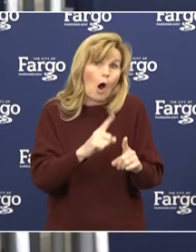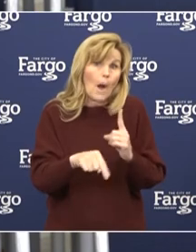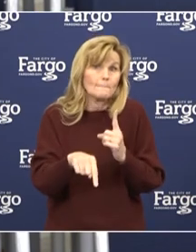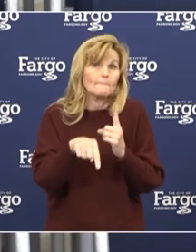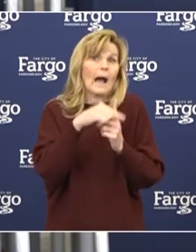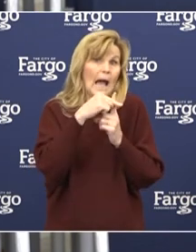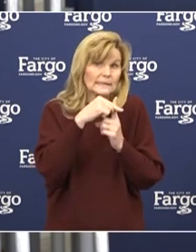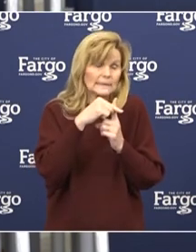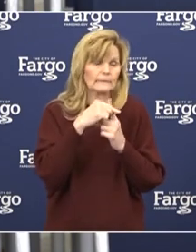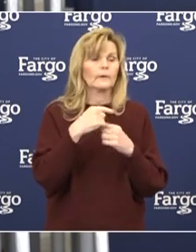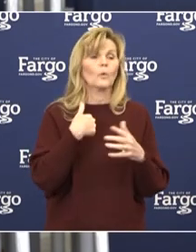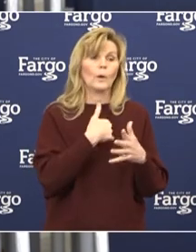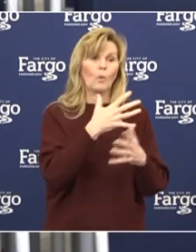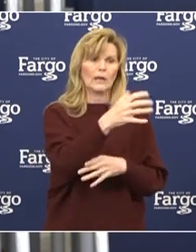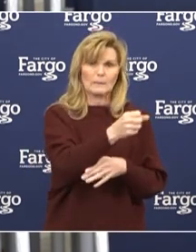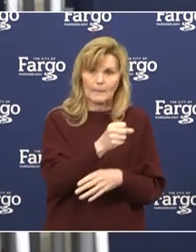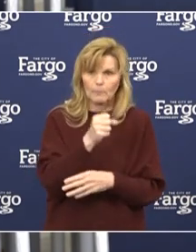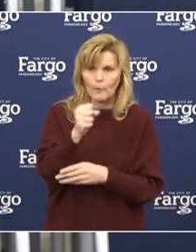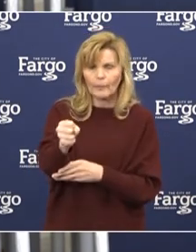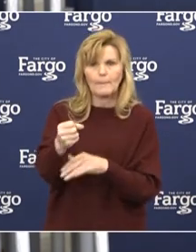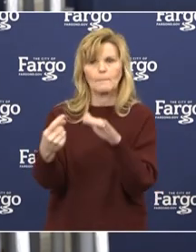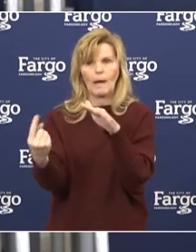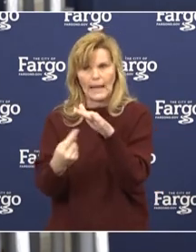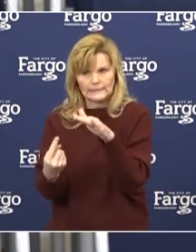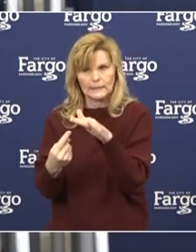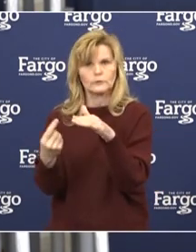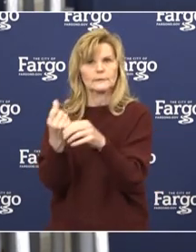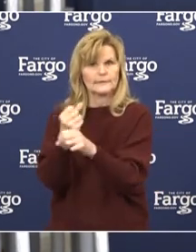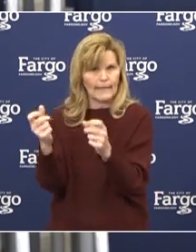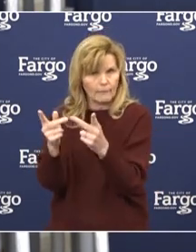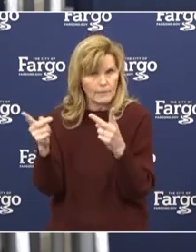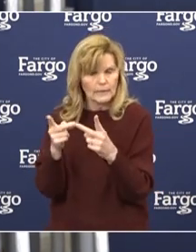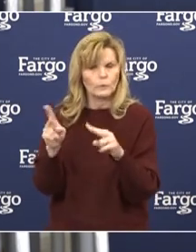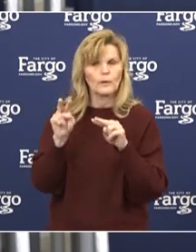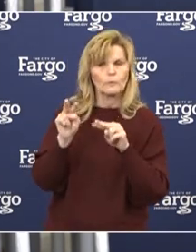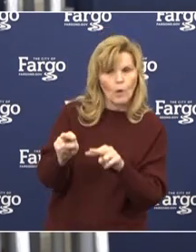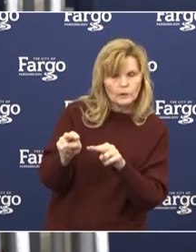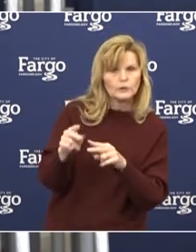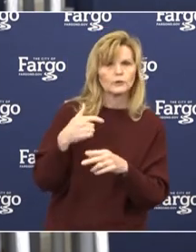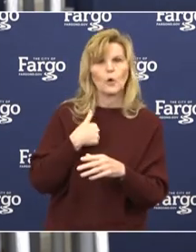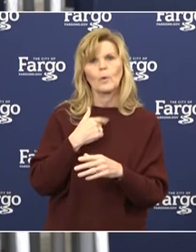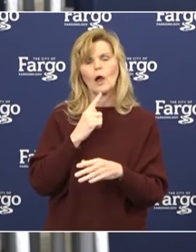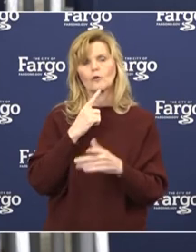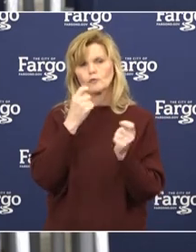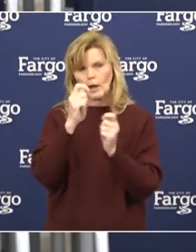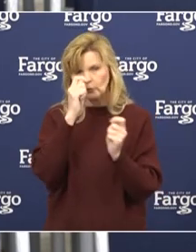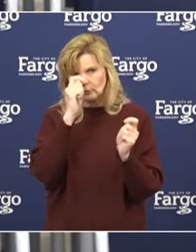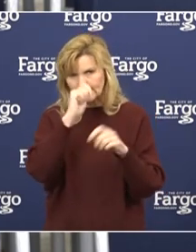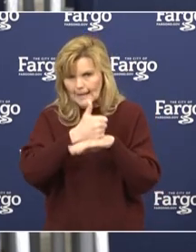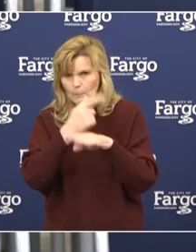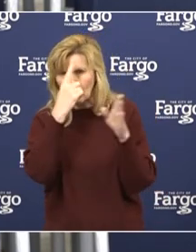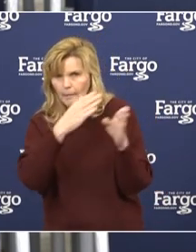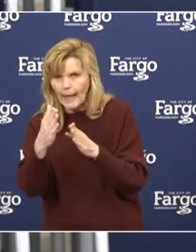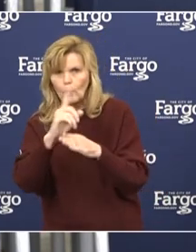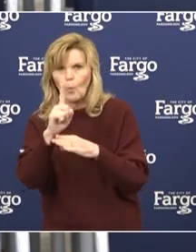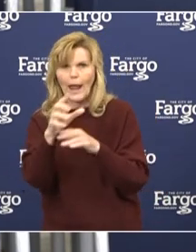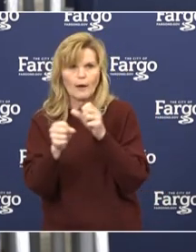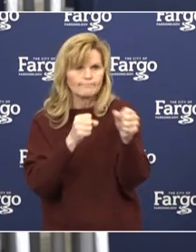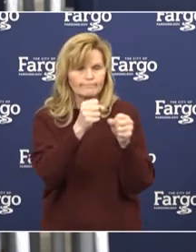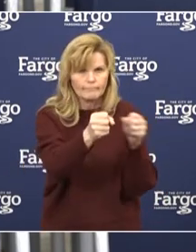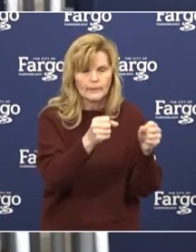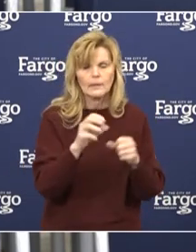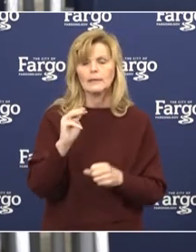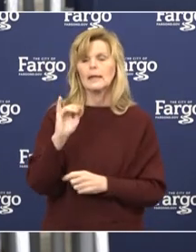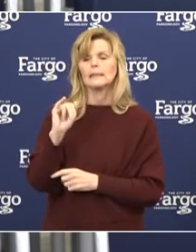So we have some planning in place that we have a location and facility where those can be placed. The